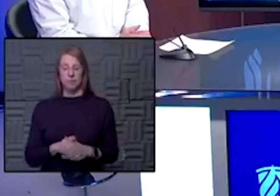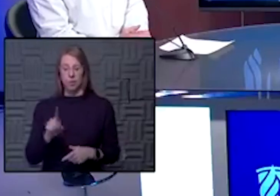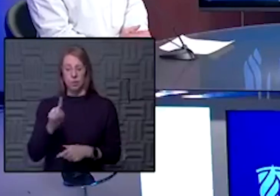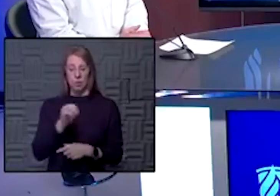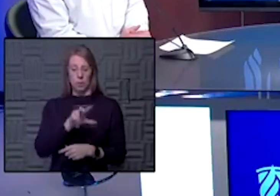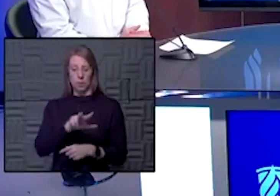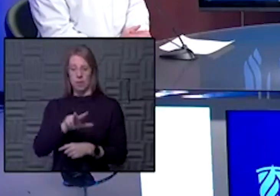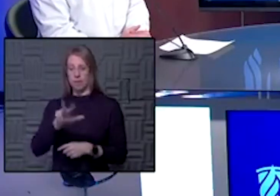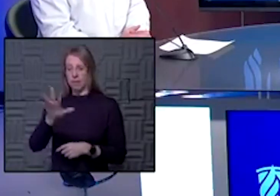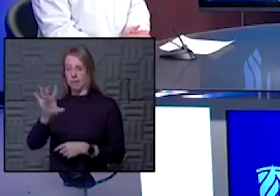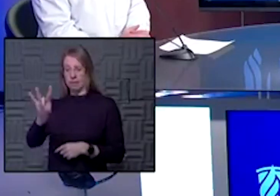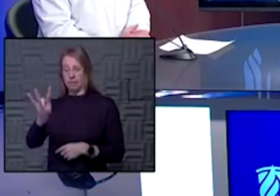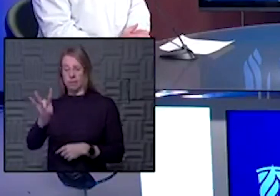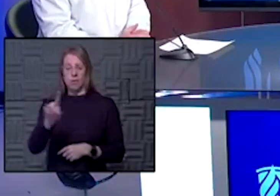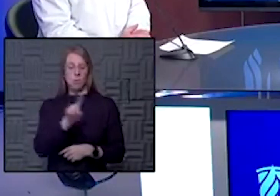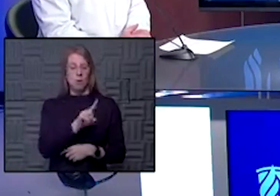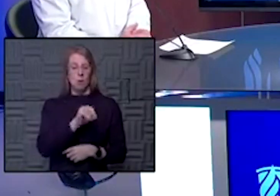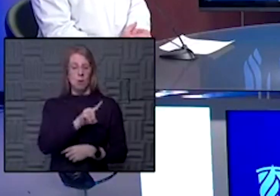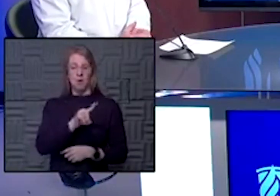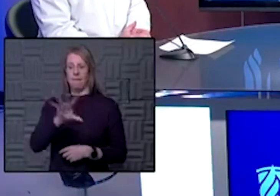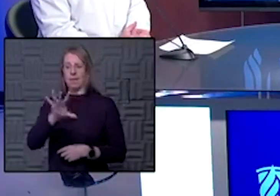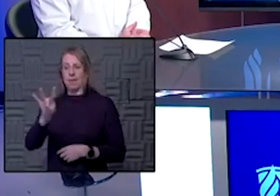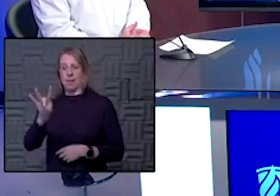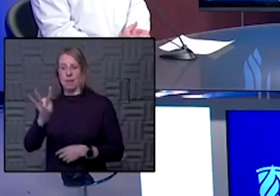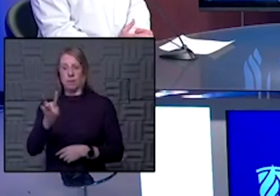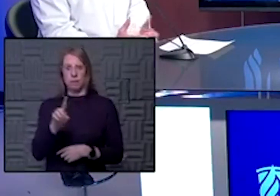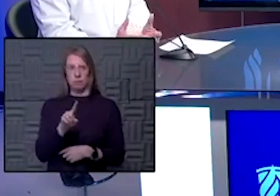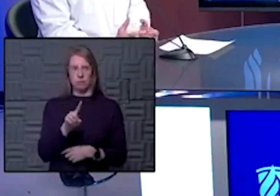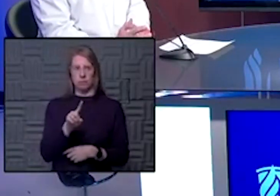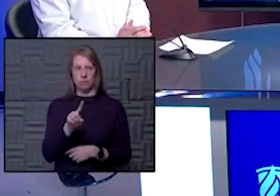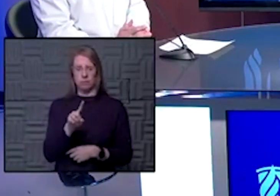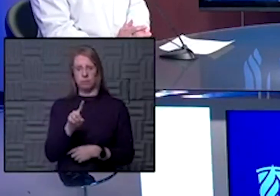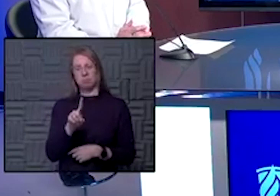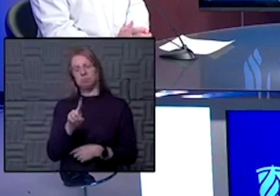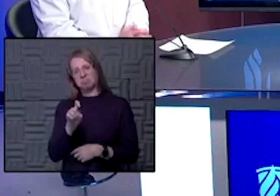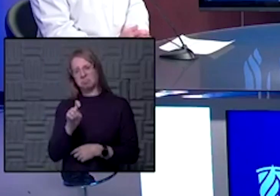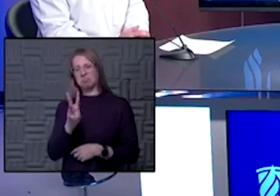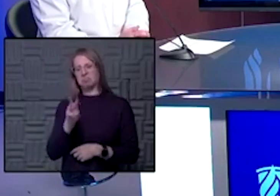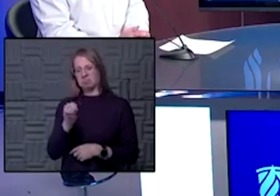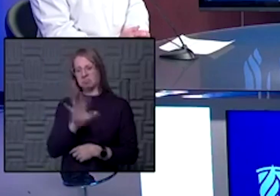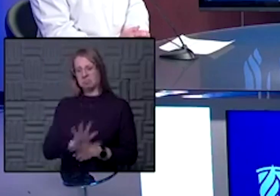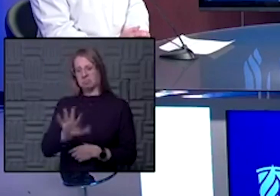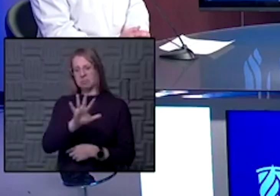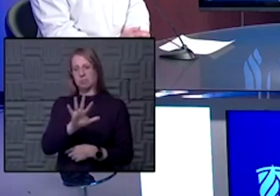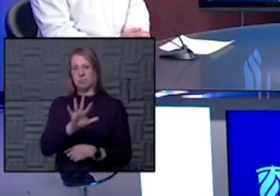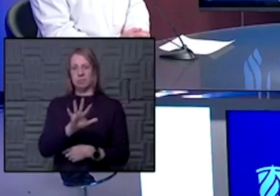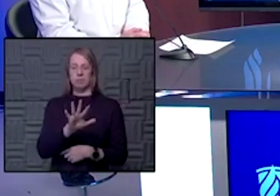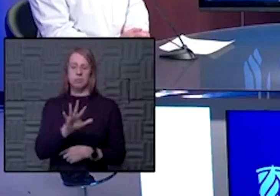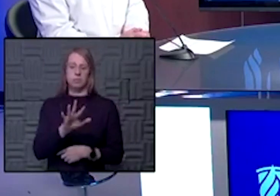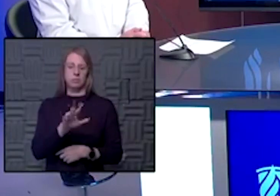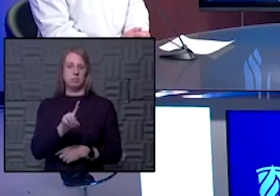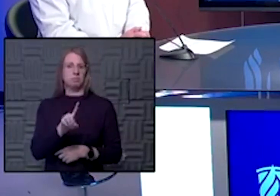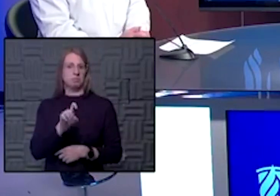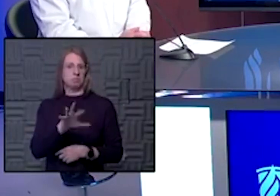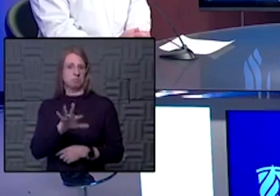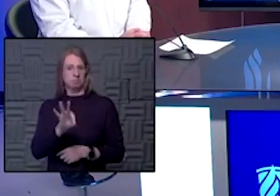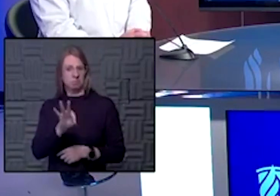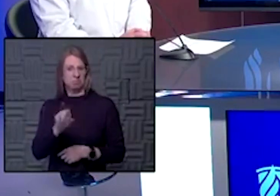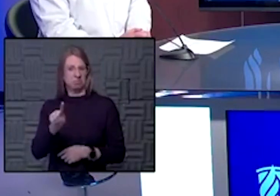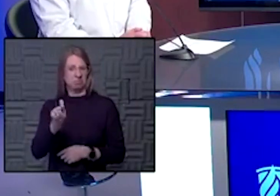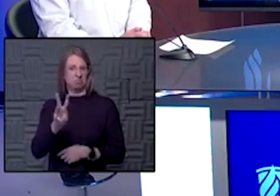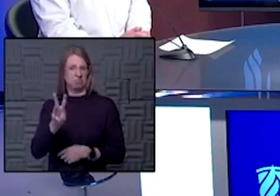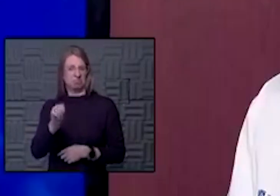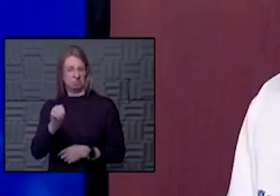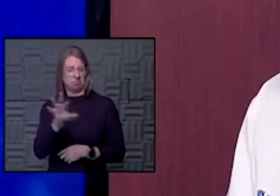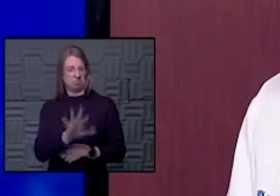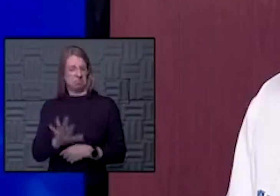103 and 58, right? 101 and 58. we're at one. So about 160. right. So 159 and 160. Okay. Well, that's